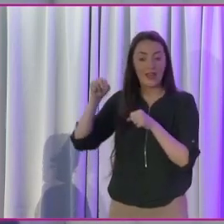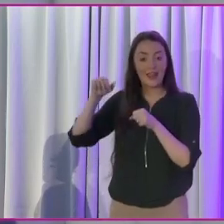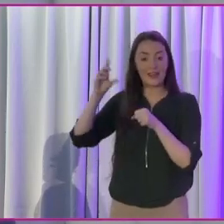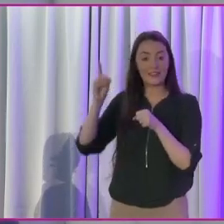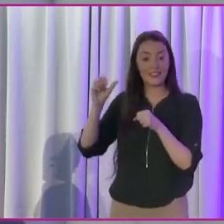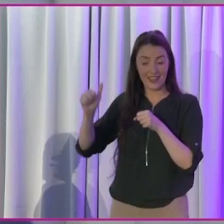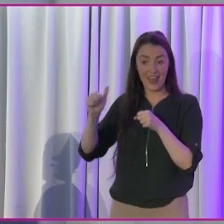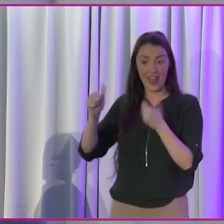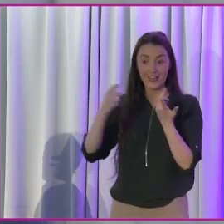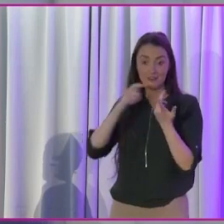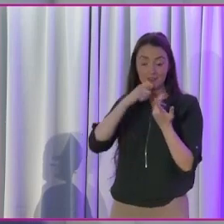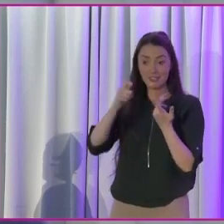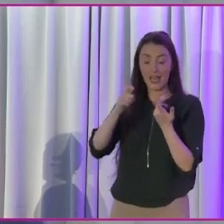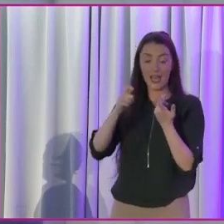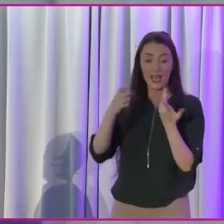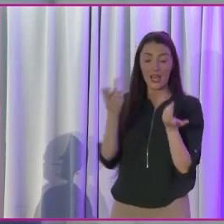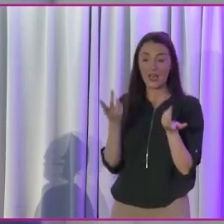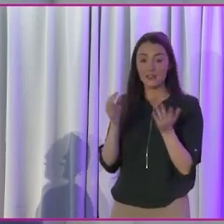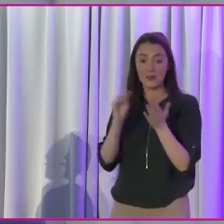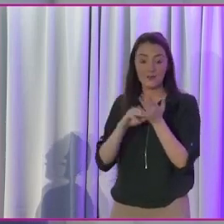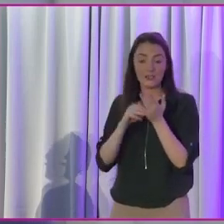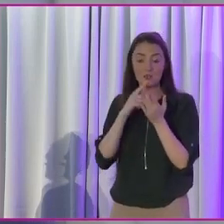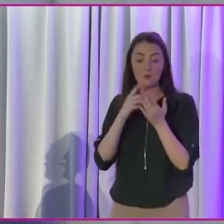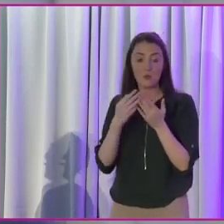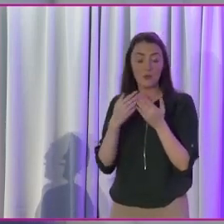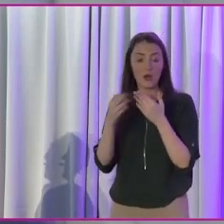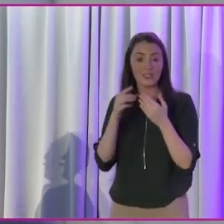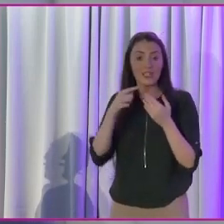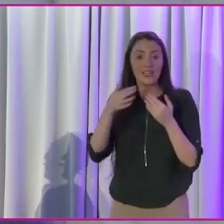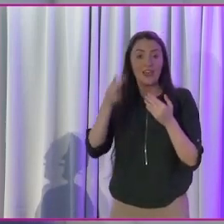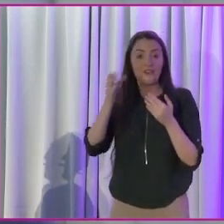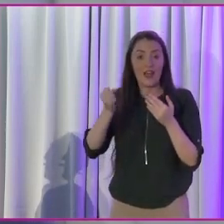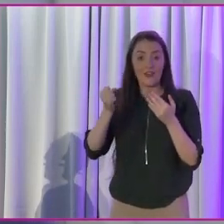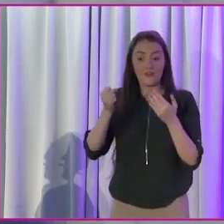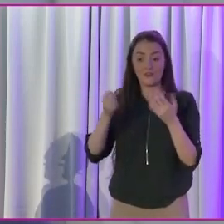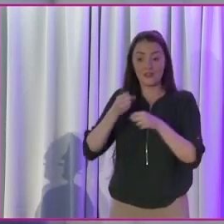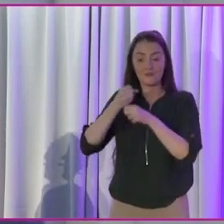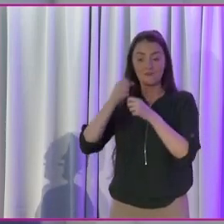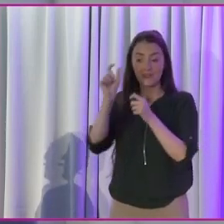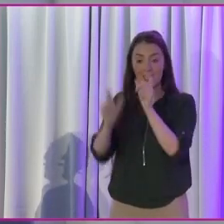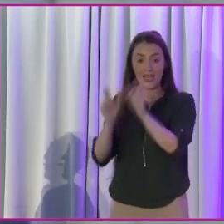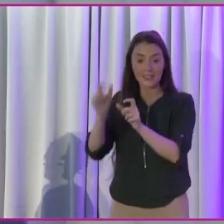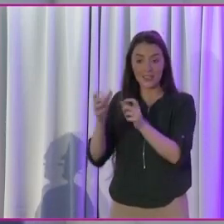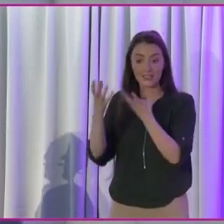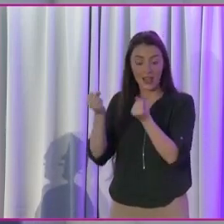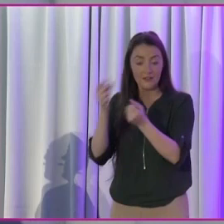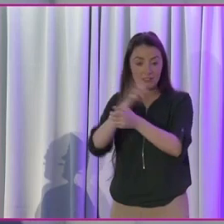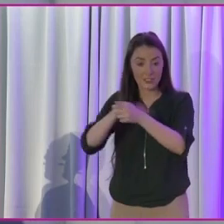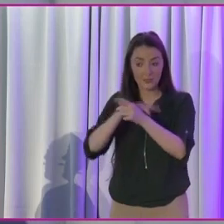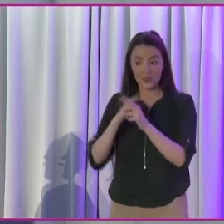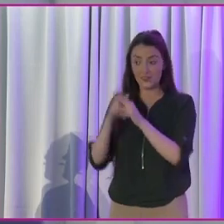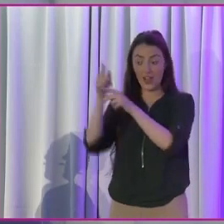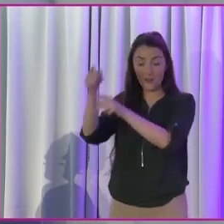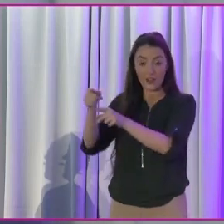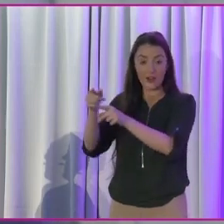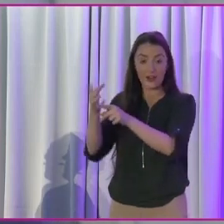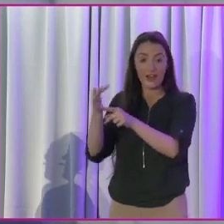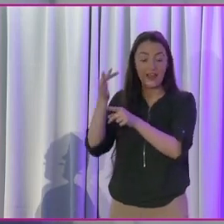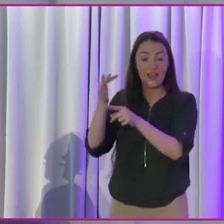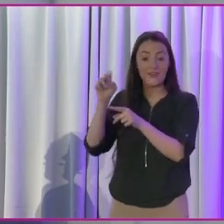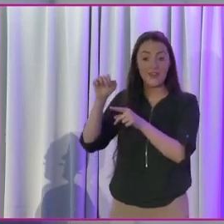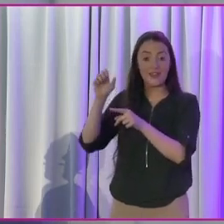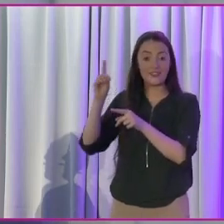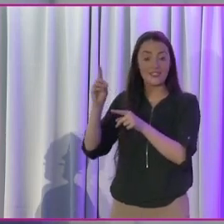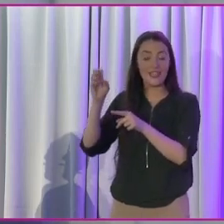the message to the NDA is, if there are candidates with disabilities out there, and if the NDA can put any resources or supports